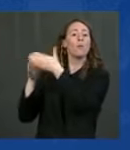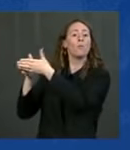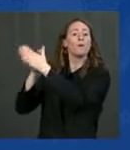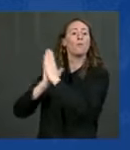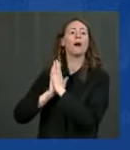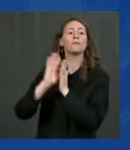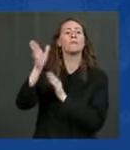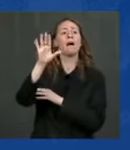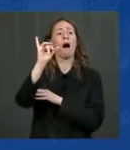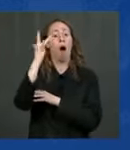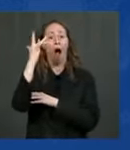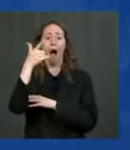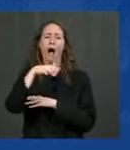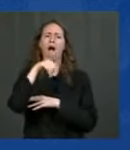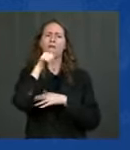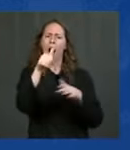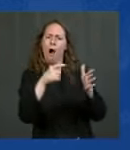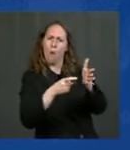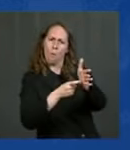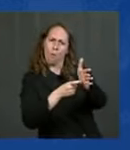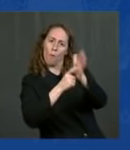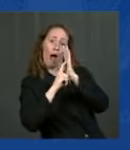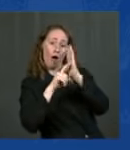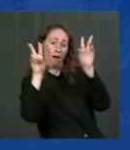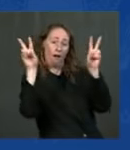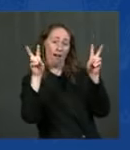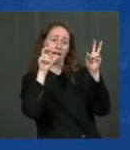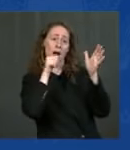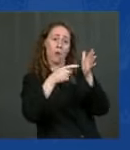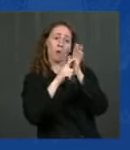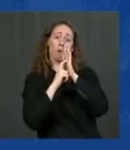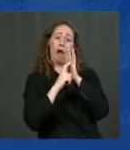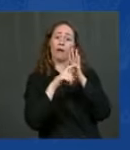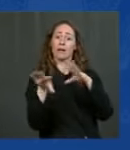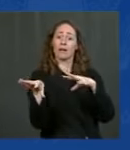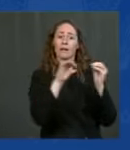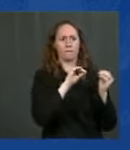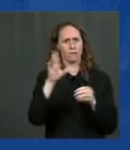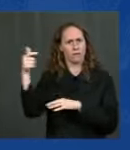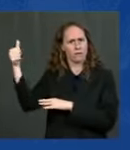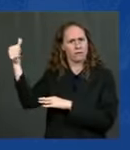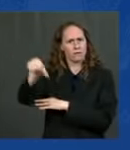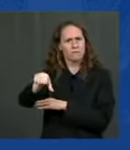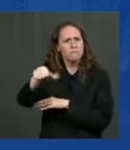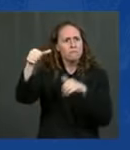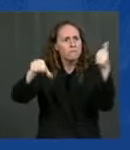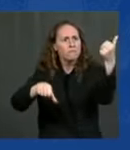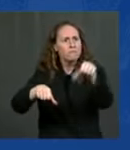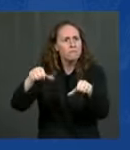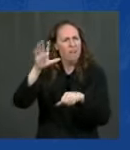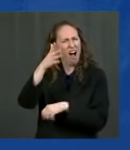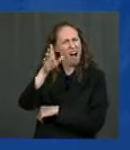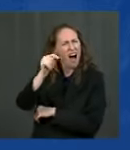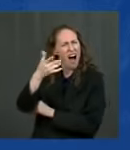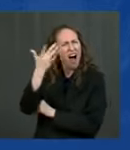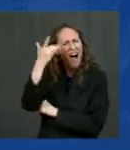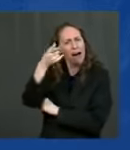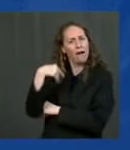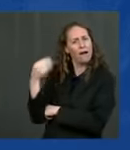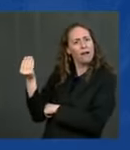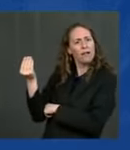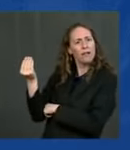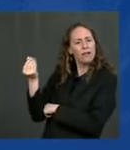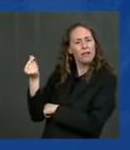evacuation order and so you paid your insurance premiums you're supposed to get payments for additional living